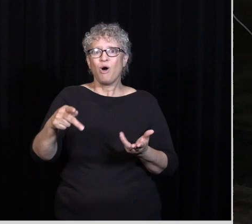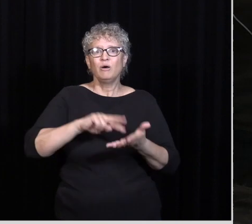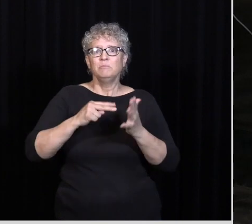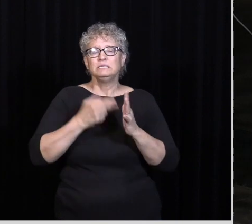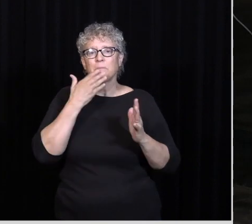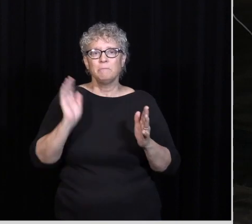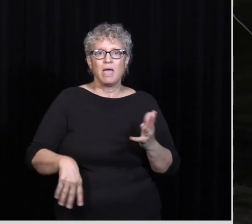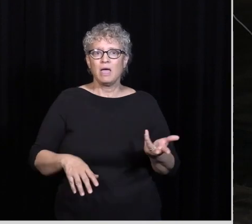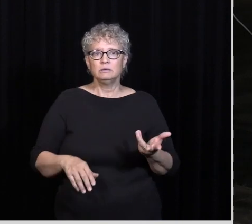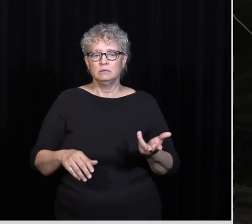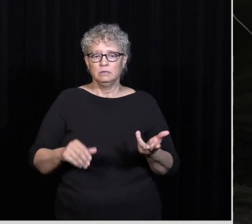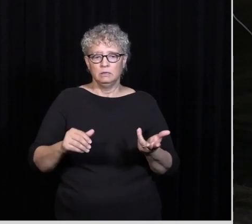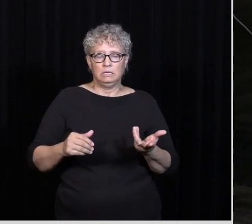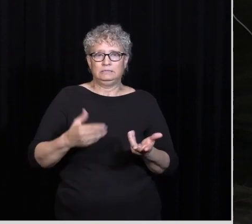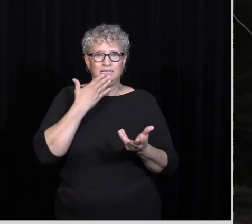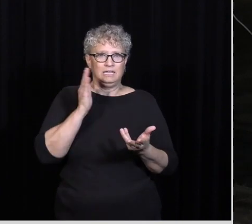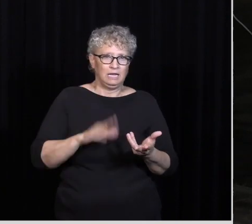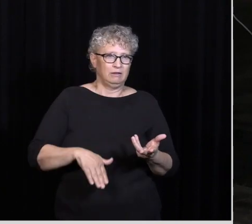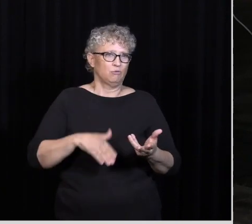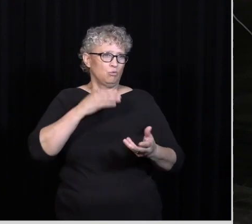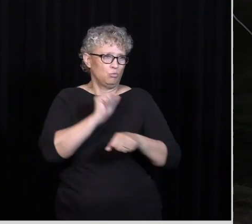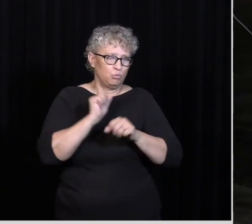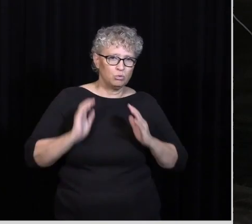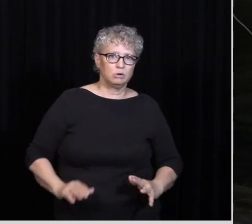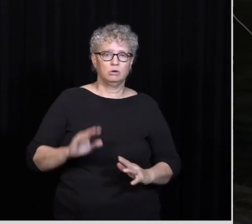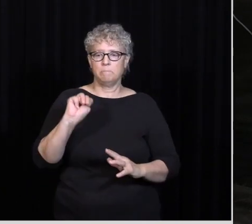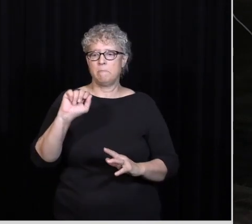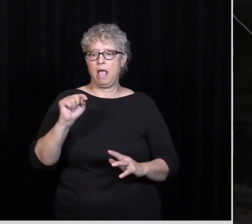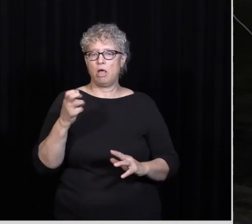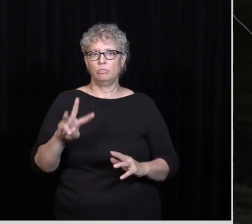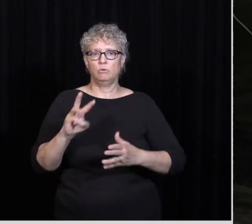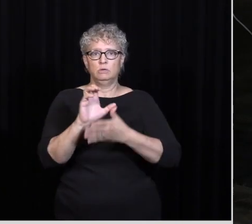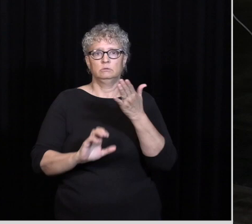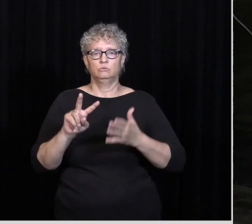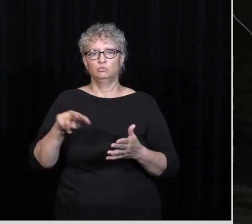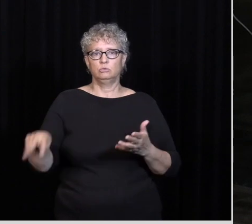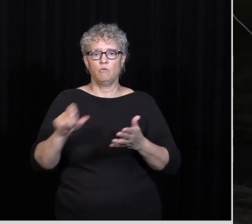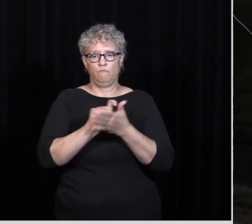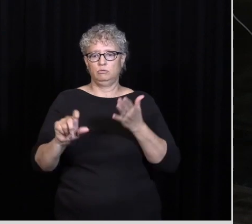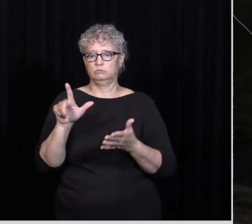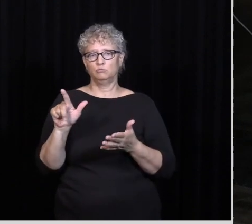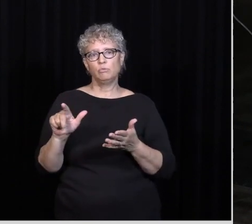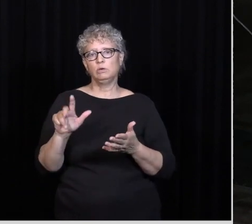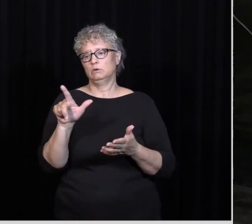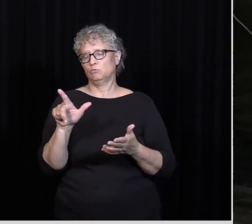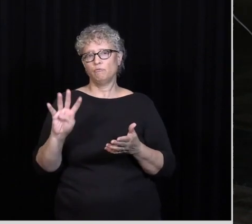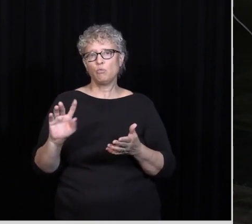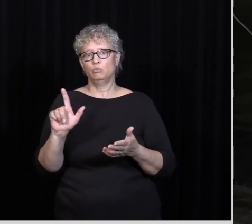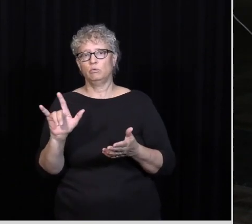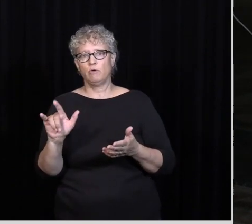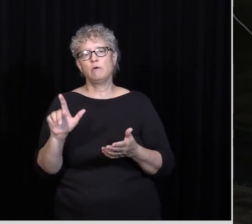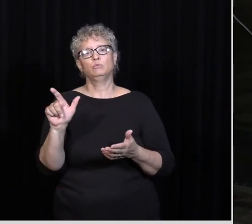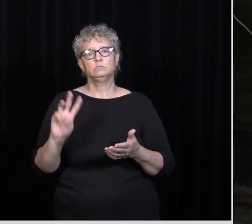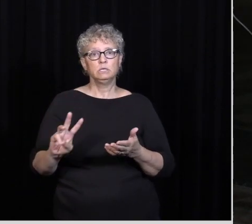maybe it's good It's not really Evil workers If you went to Matthew Chapter 22 What you would see In verses 23 24 25 26